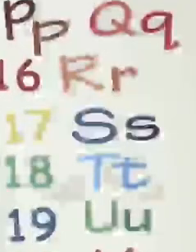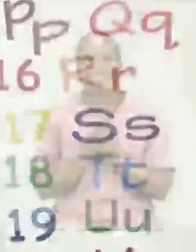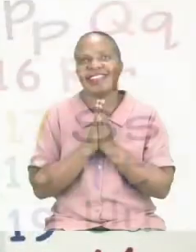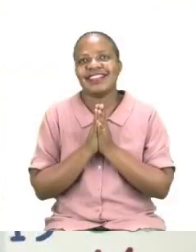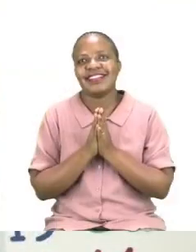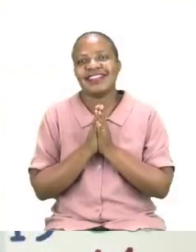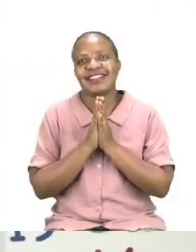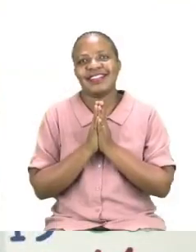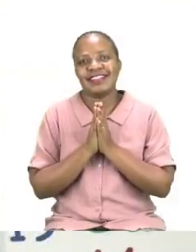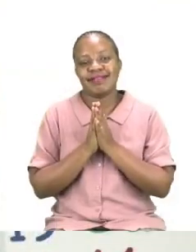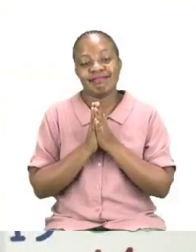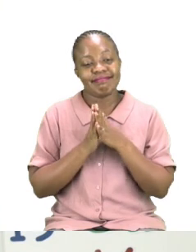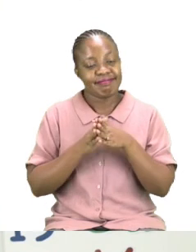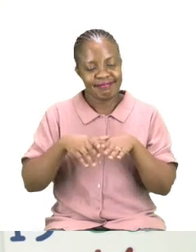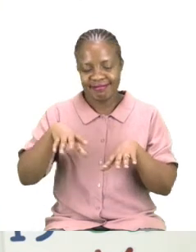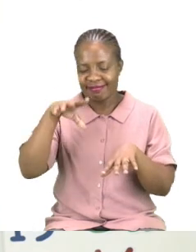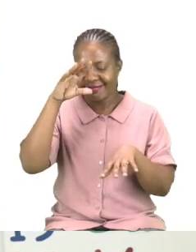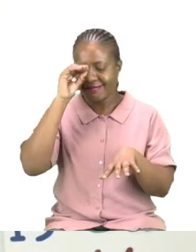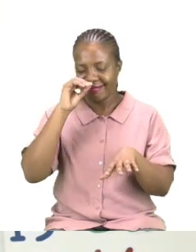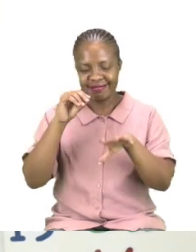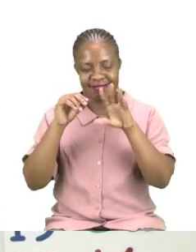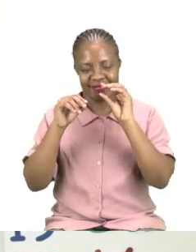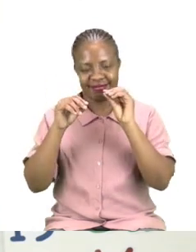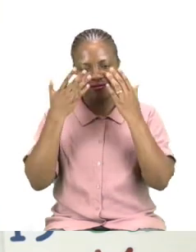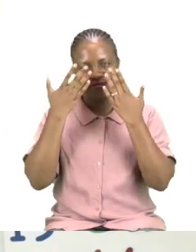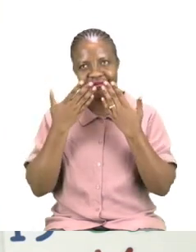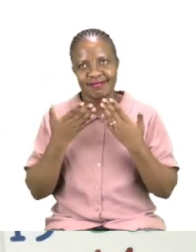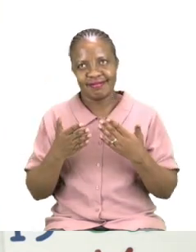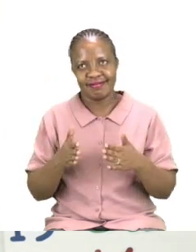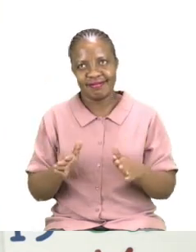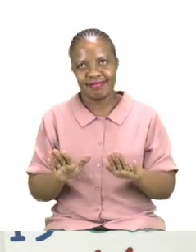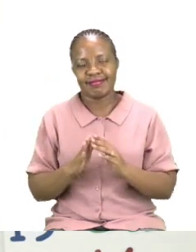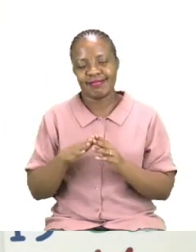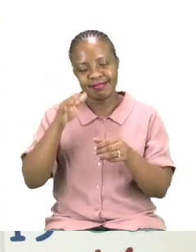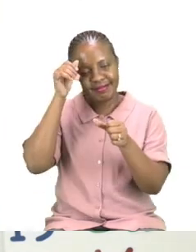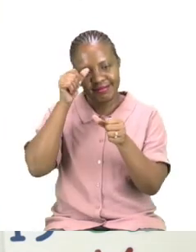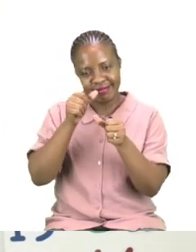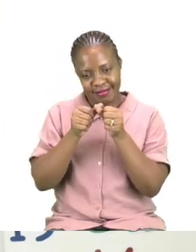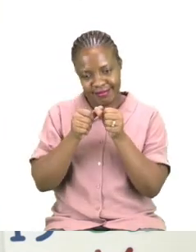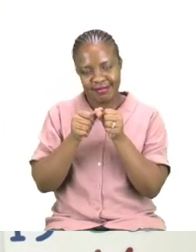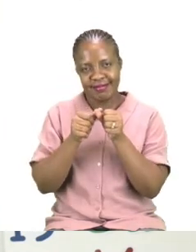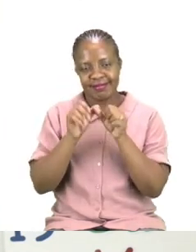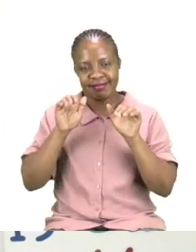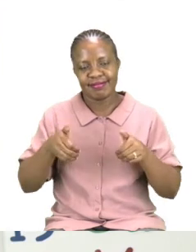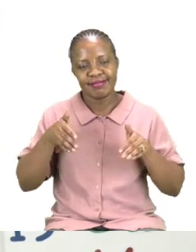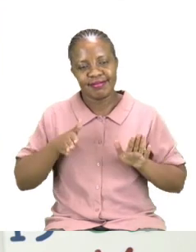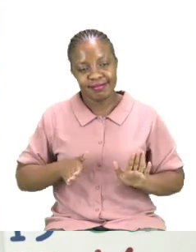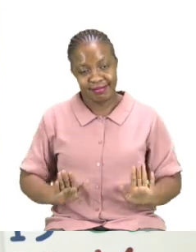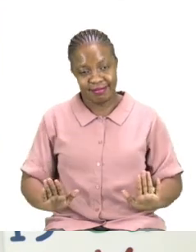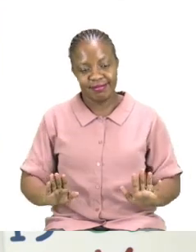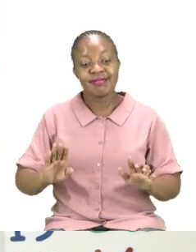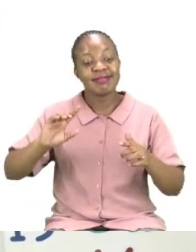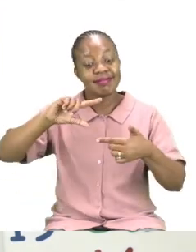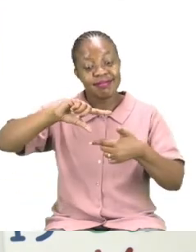We have now come to the end of our lesson and remember boys and girls, when we are dealing with shapes, it's good to